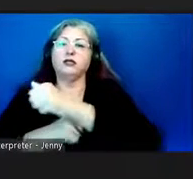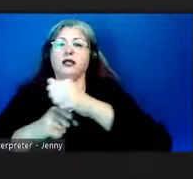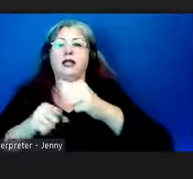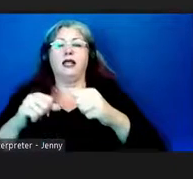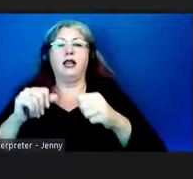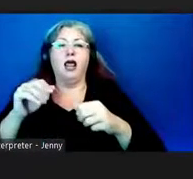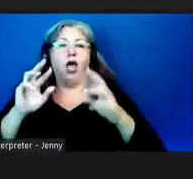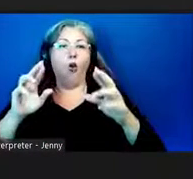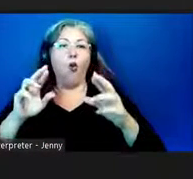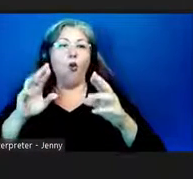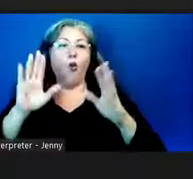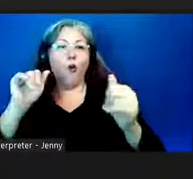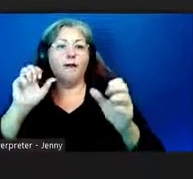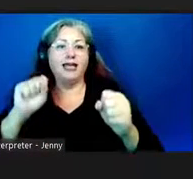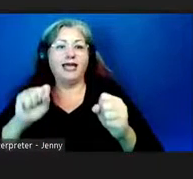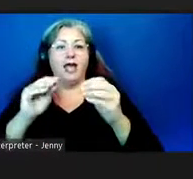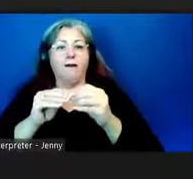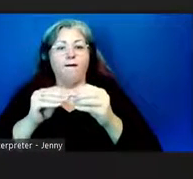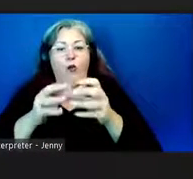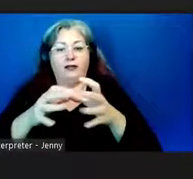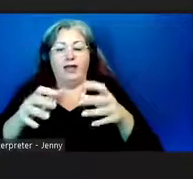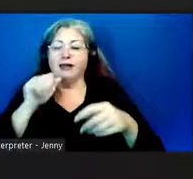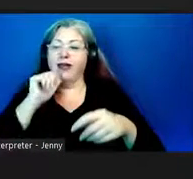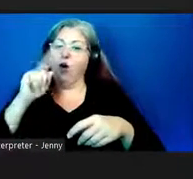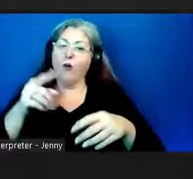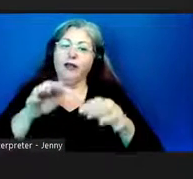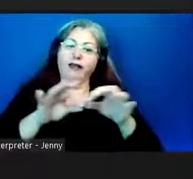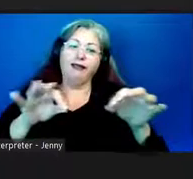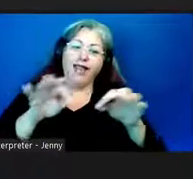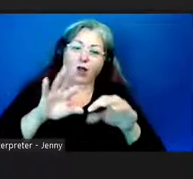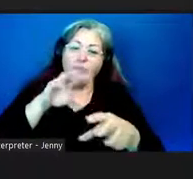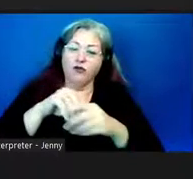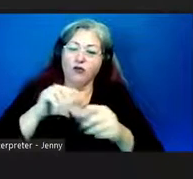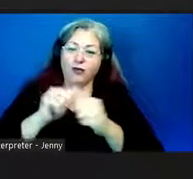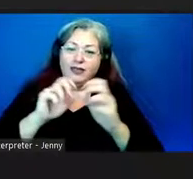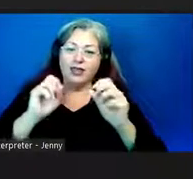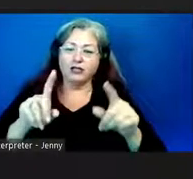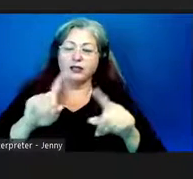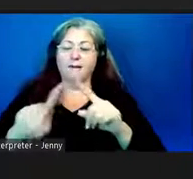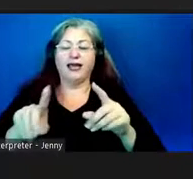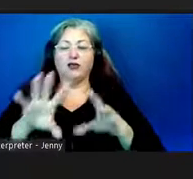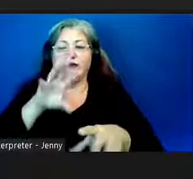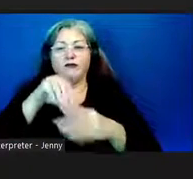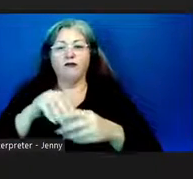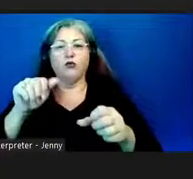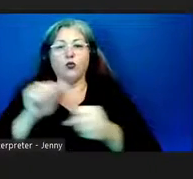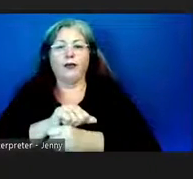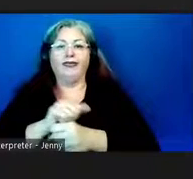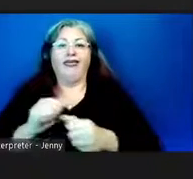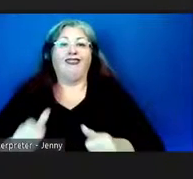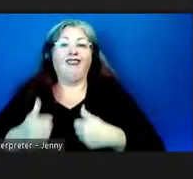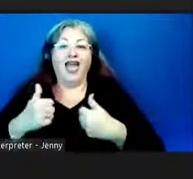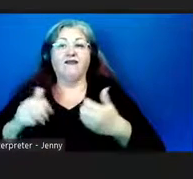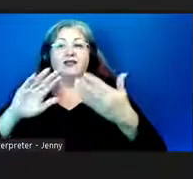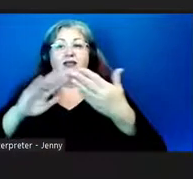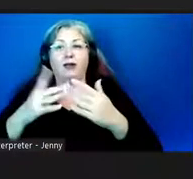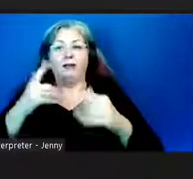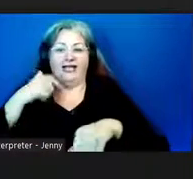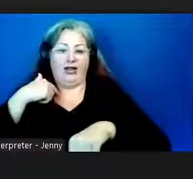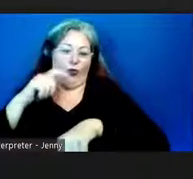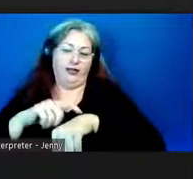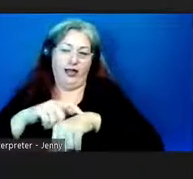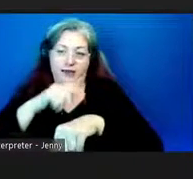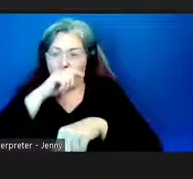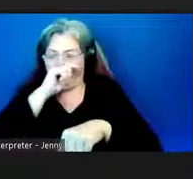expand beyond just having the language and education, but into all aspects of life in the community. And because of time, I'll